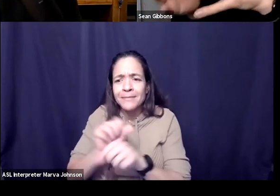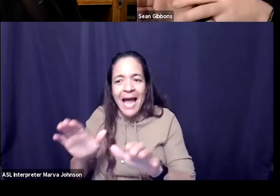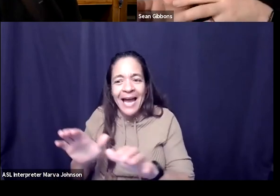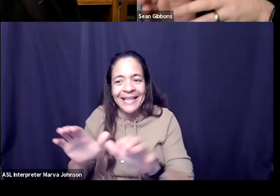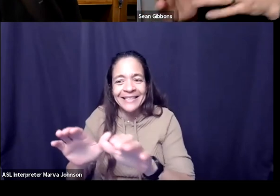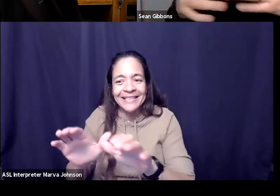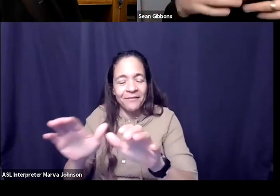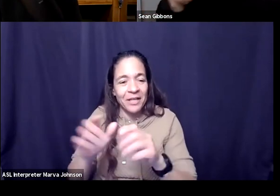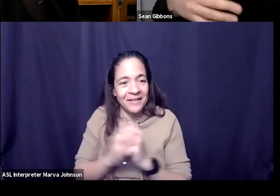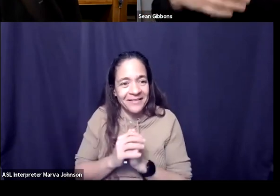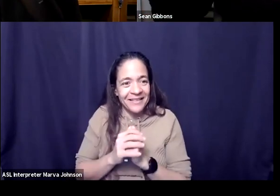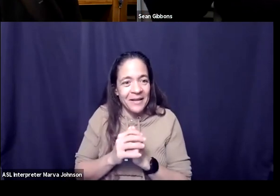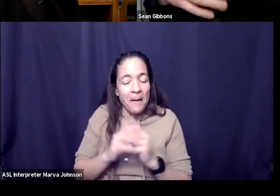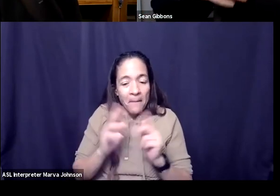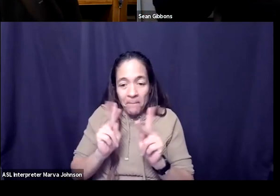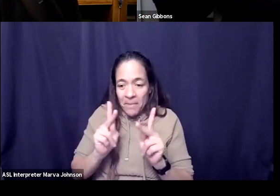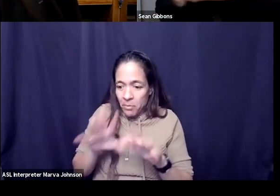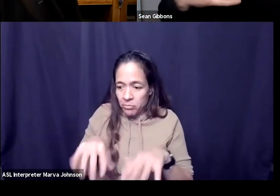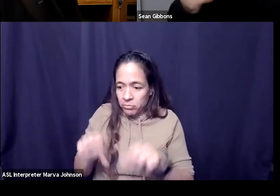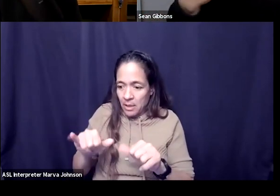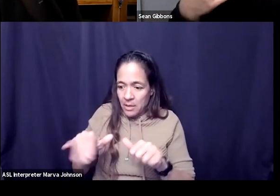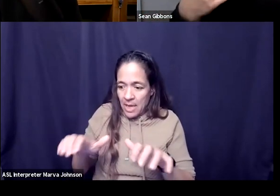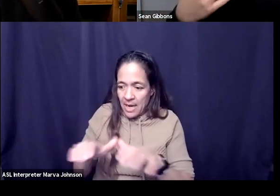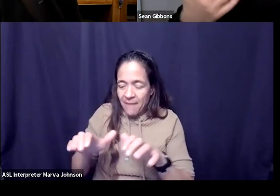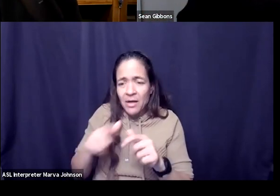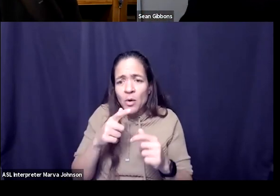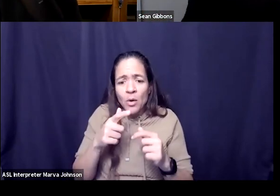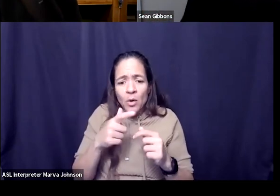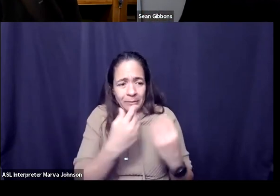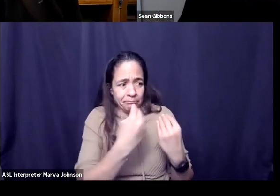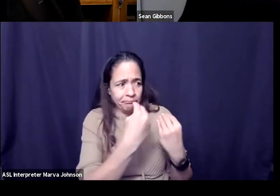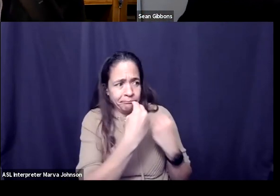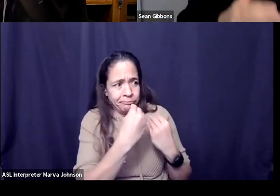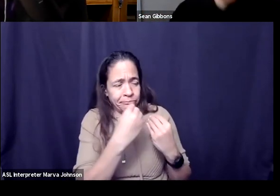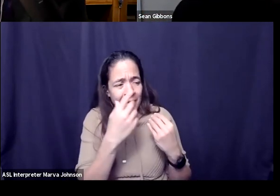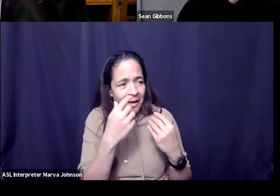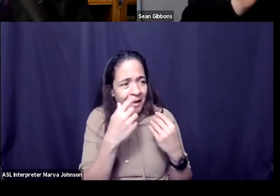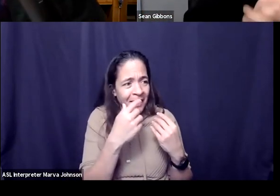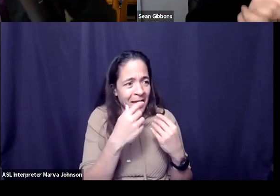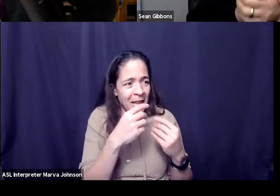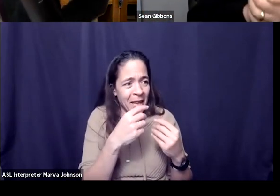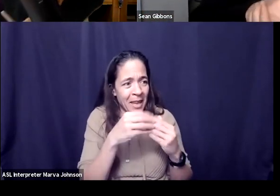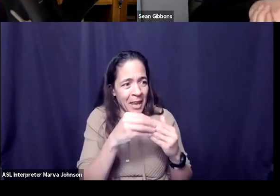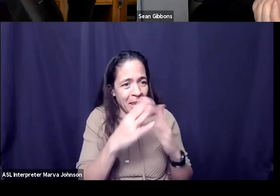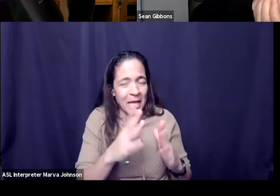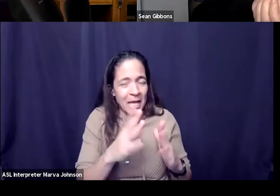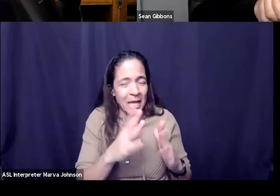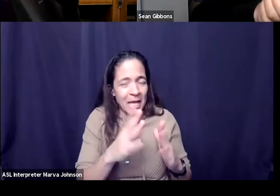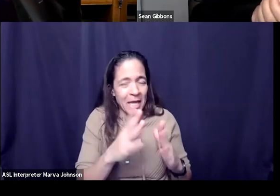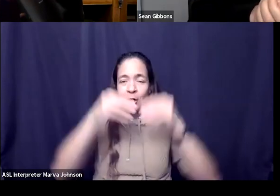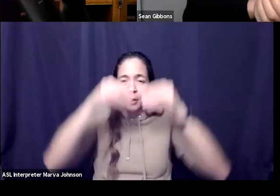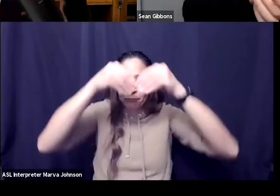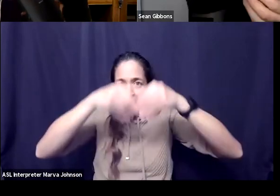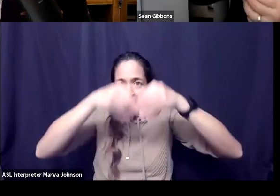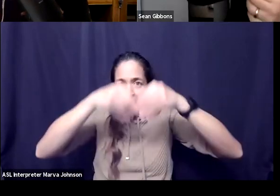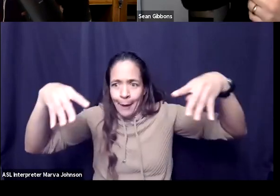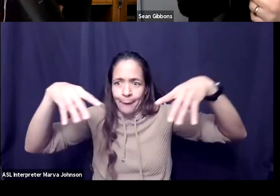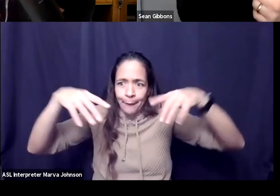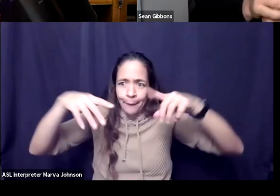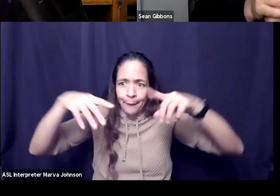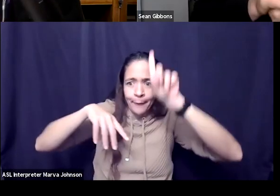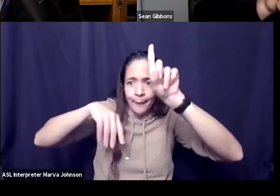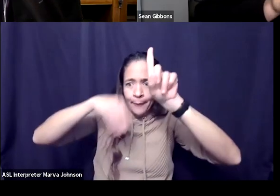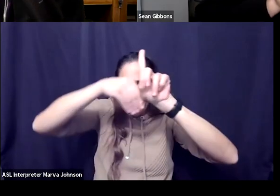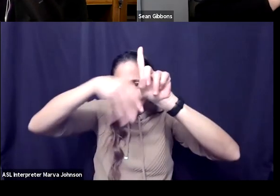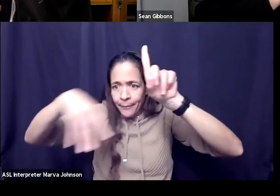take on that activity they've we've been taught you know what leadership looks like it's this hierarchical thing or something i there's that wonderful book from someone who i guess